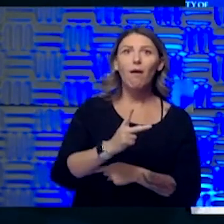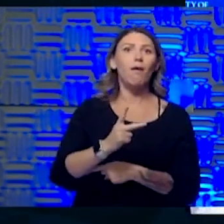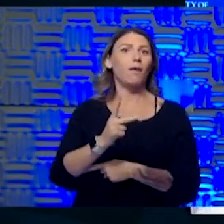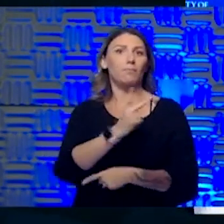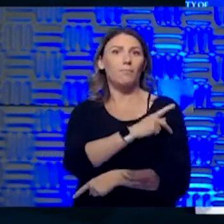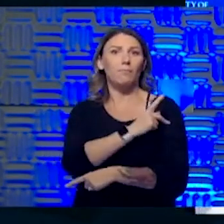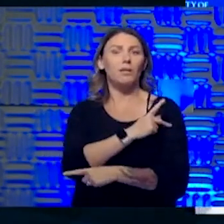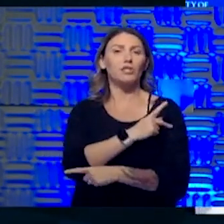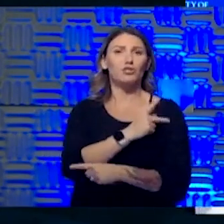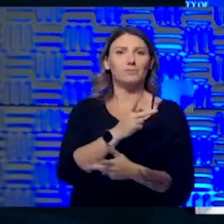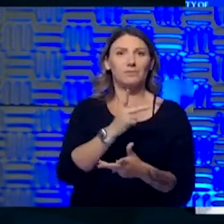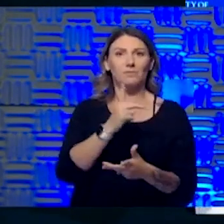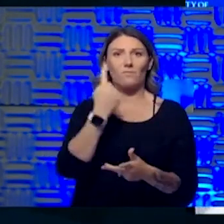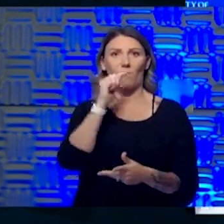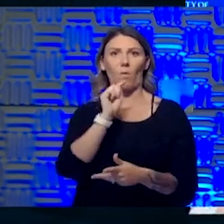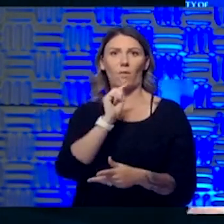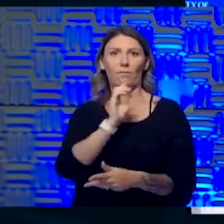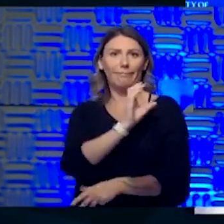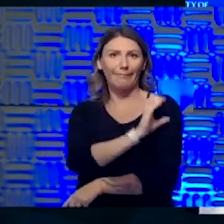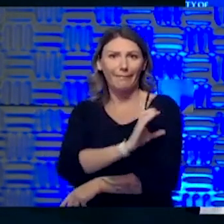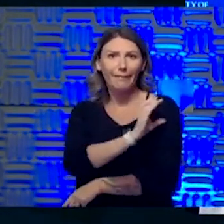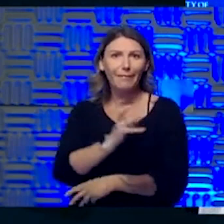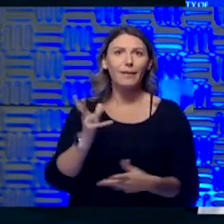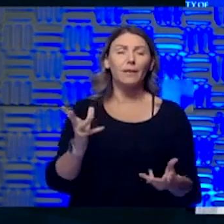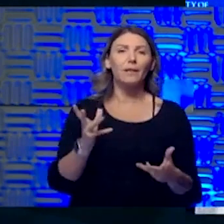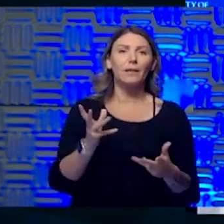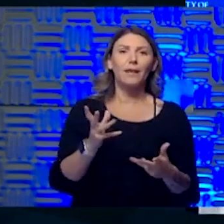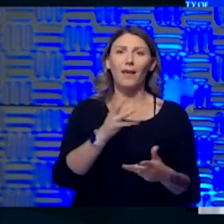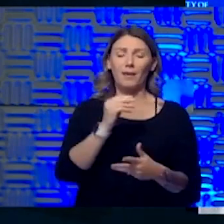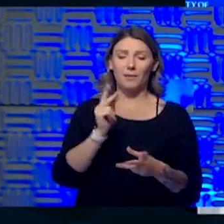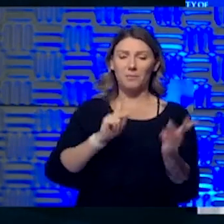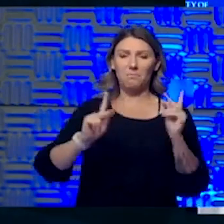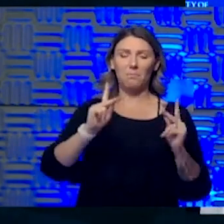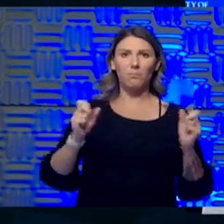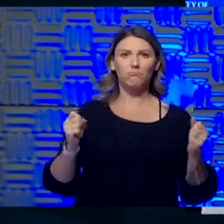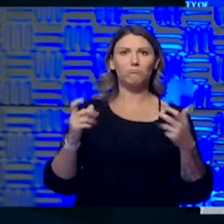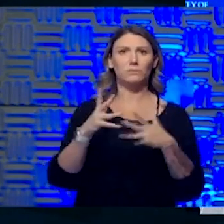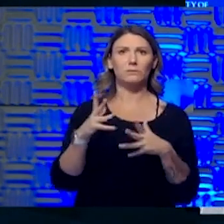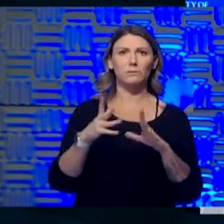being pretty afraid of COVID. Talk to us a little bit about some of that, our conversation.